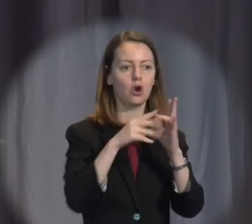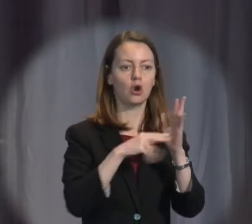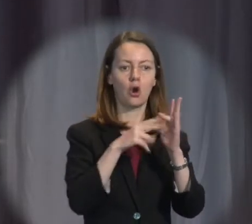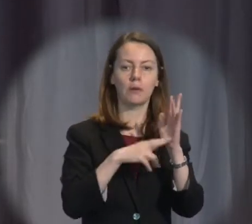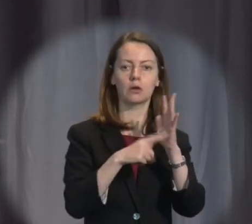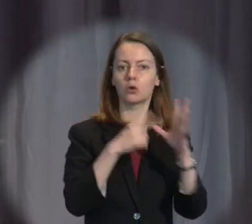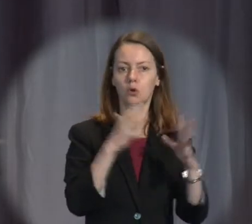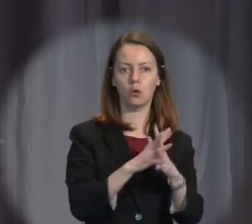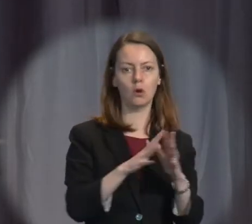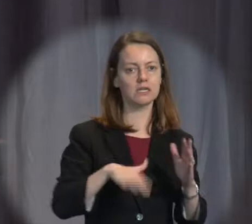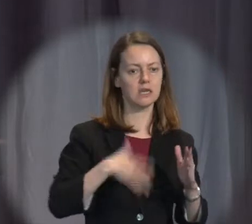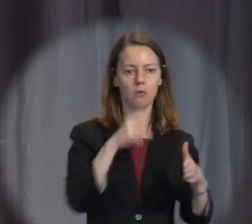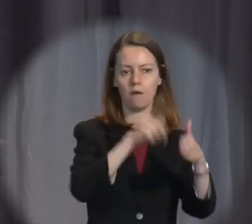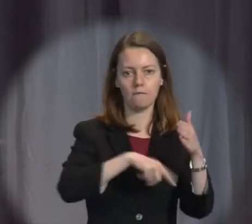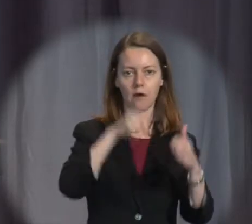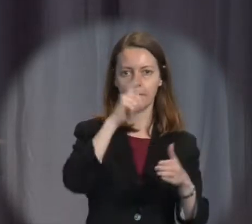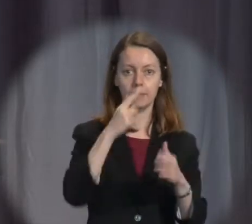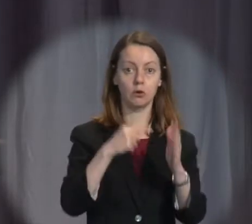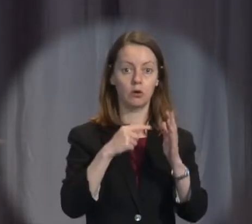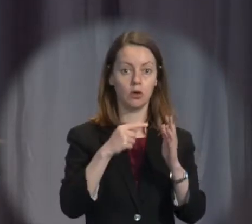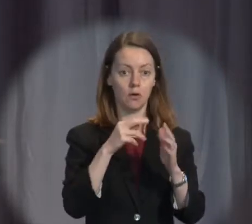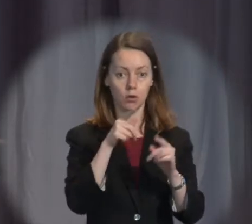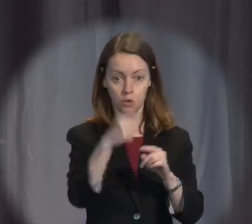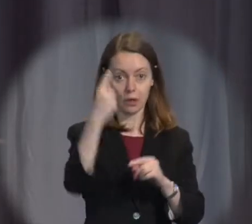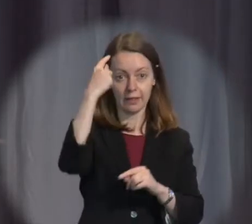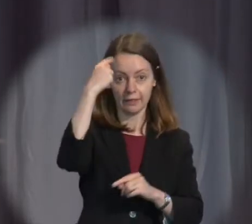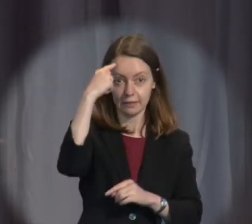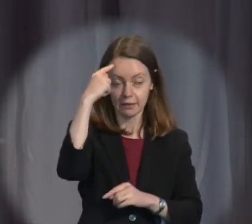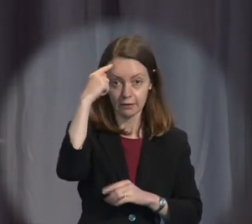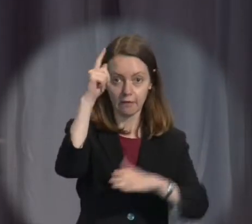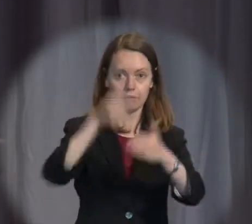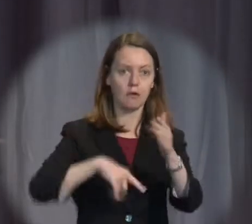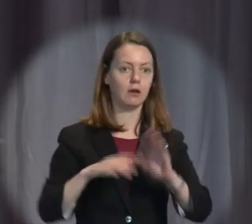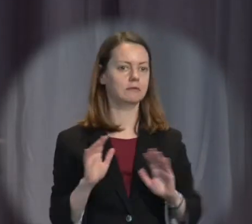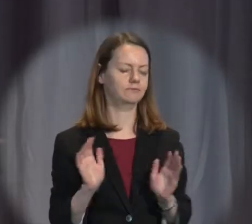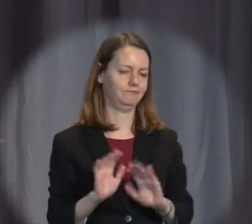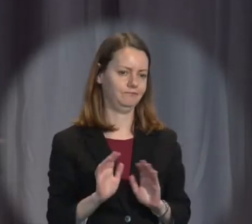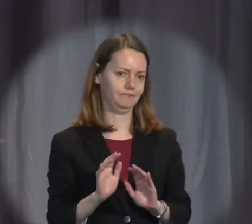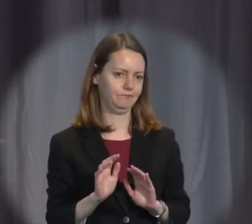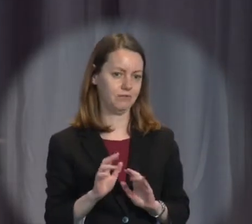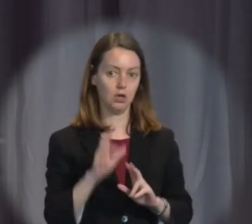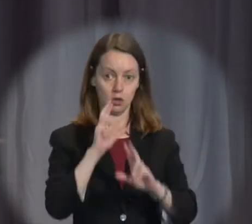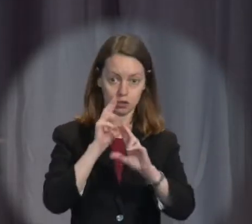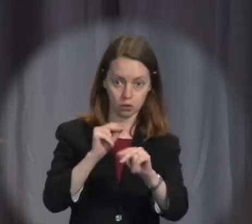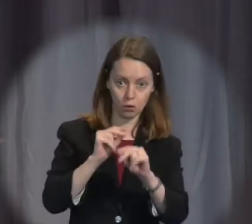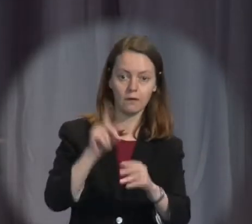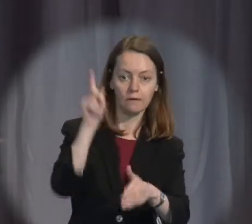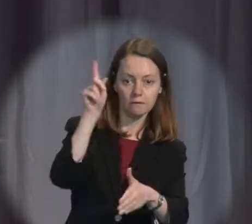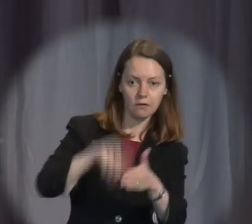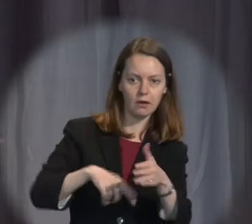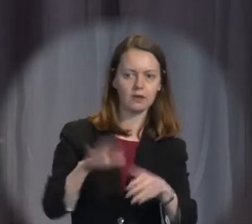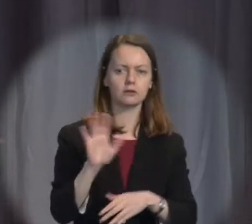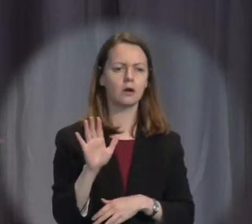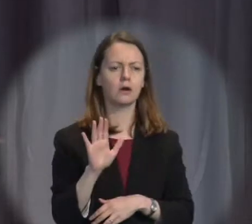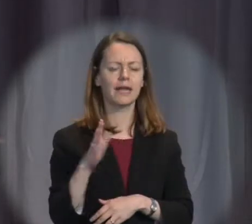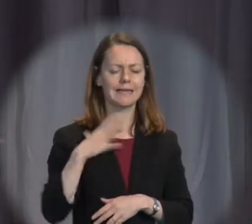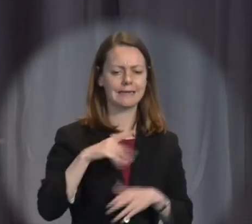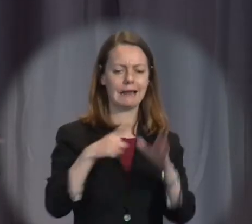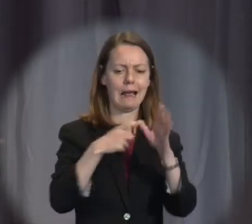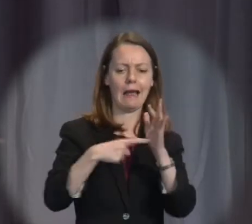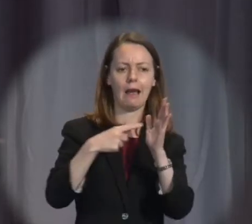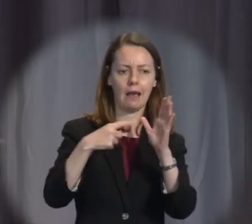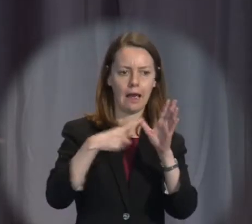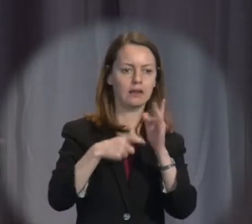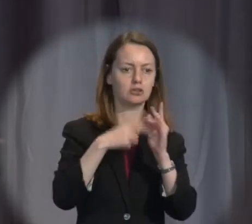to impose penalties for thinking or even talking. We usually want to see some concrete act